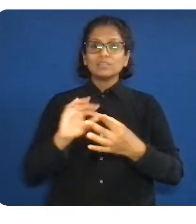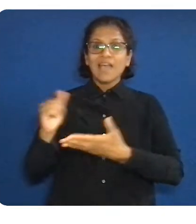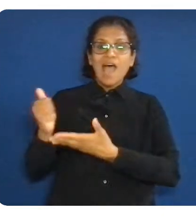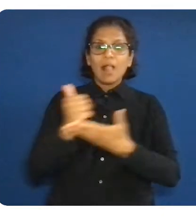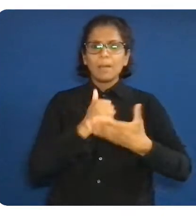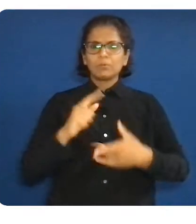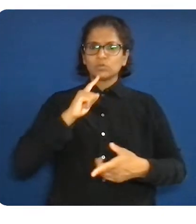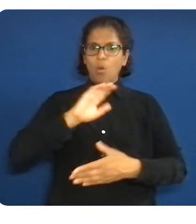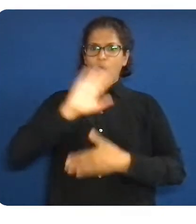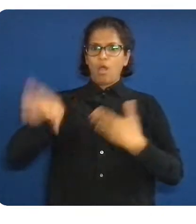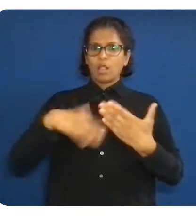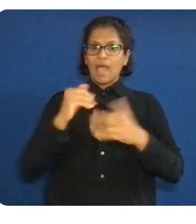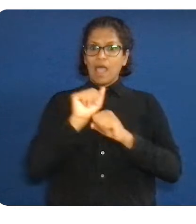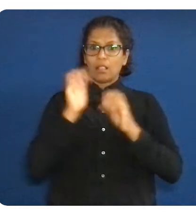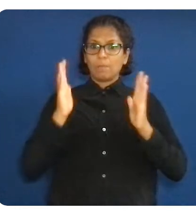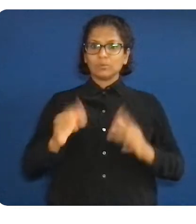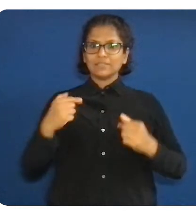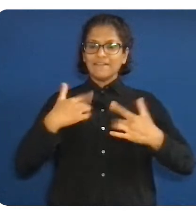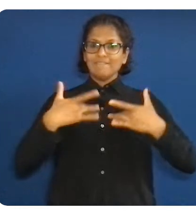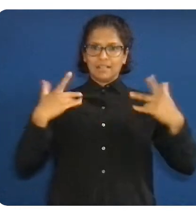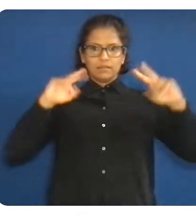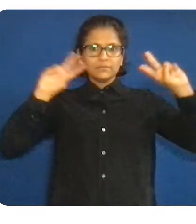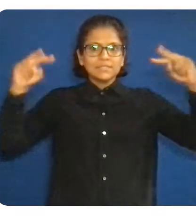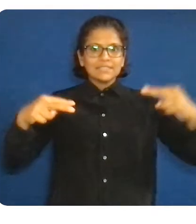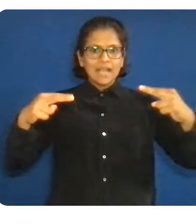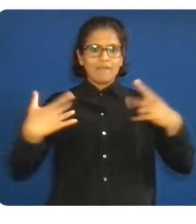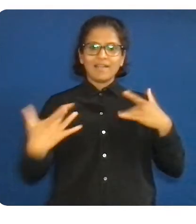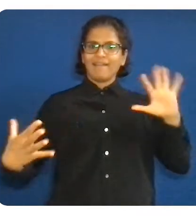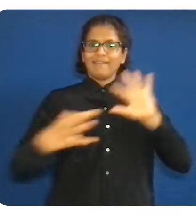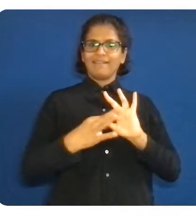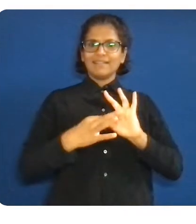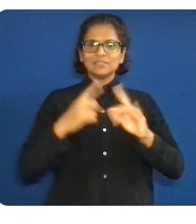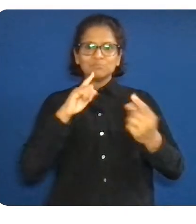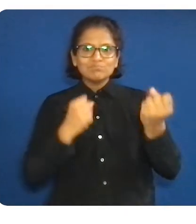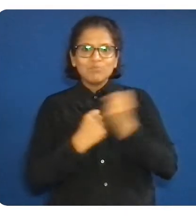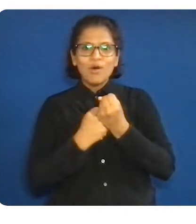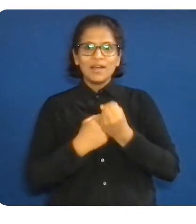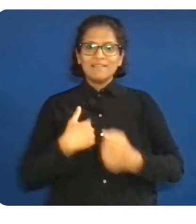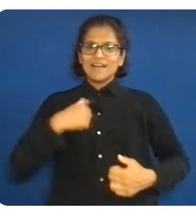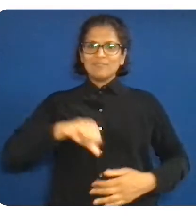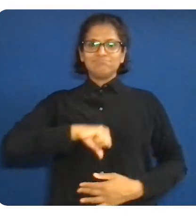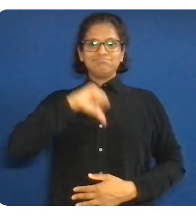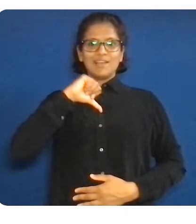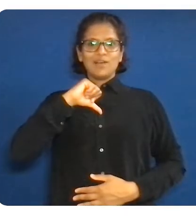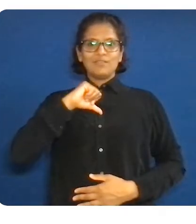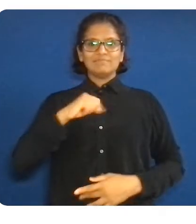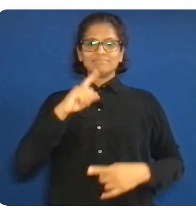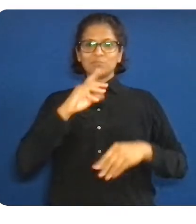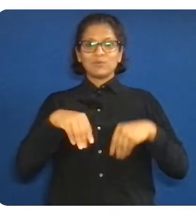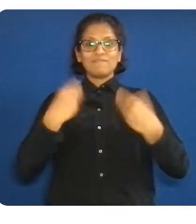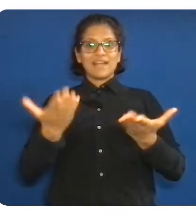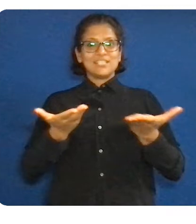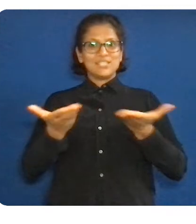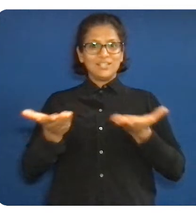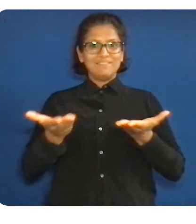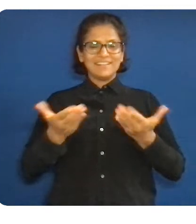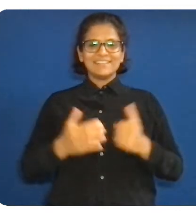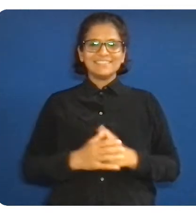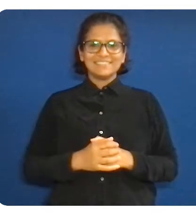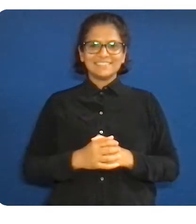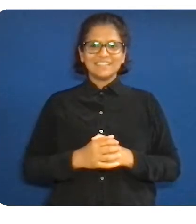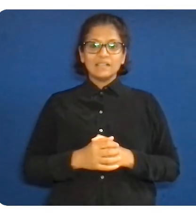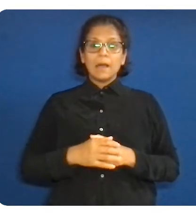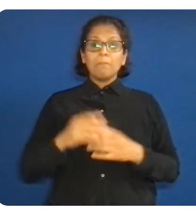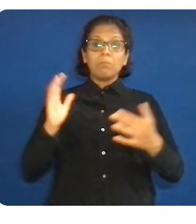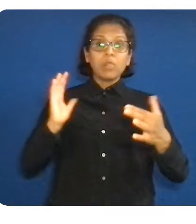workforce and acknowledging that not everyone experiences our culture the same way. Despite our best